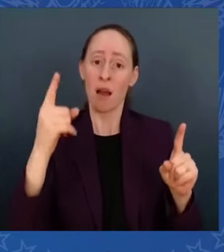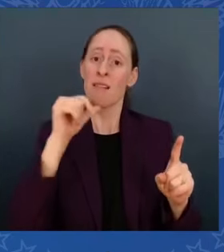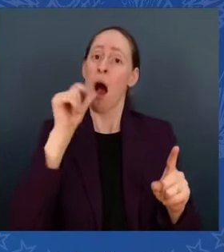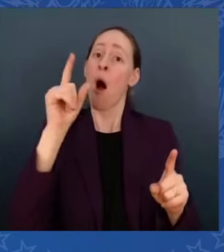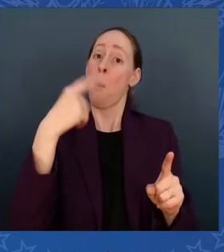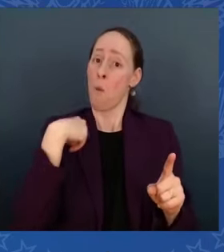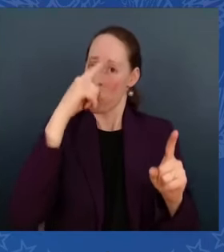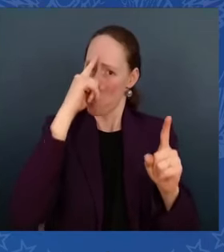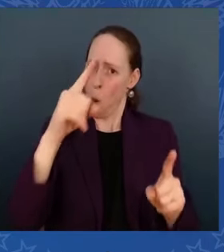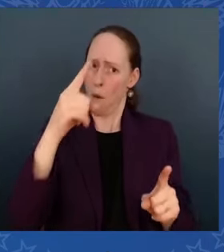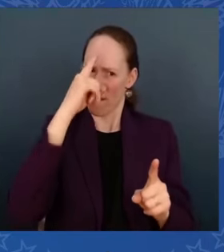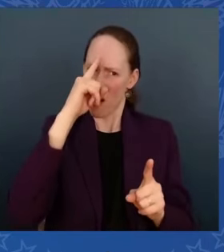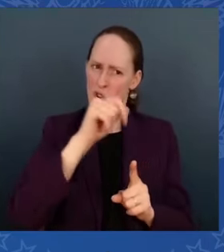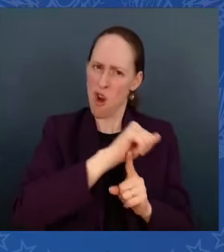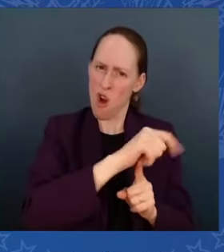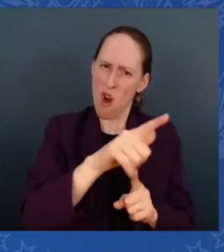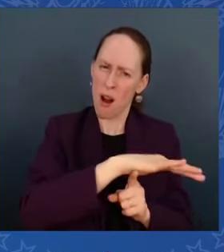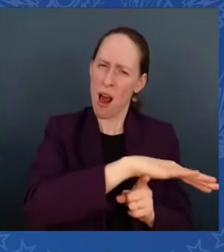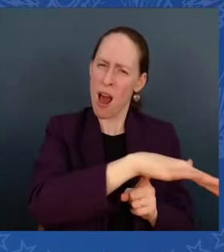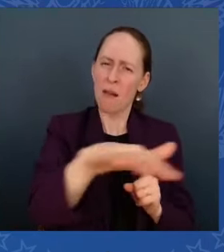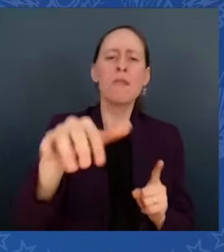everybody qualifies for this.